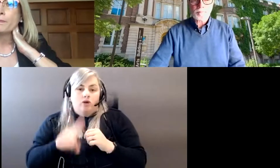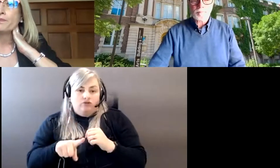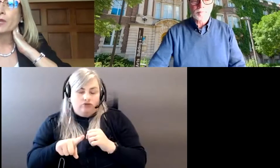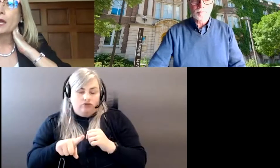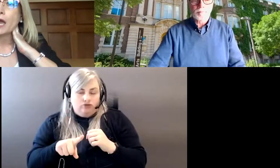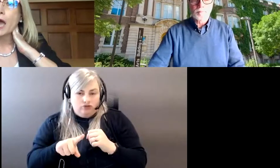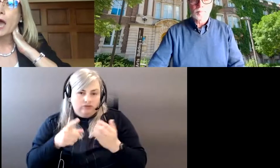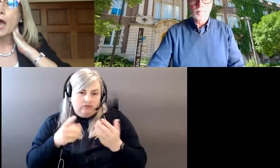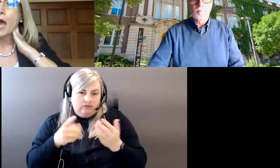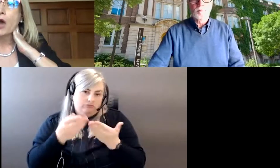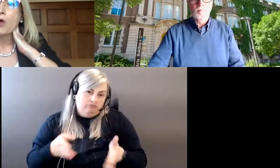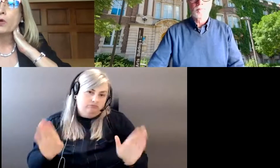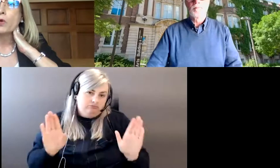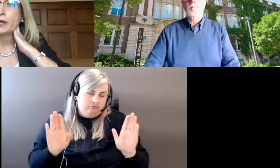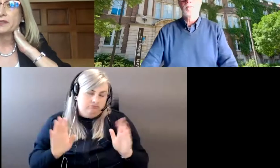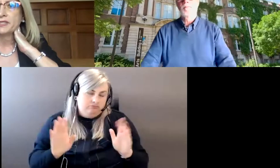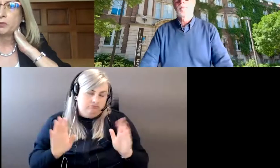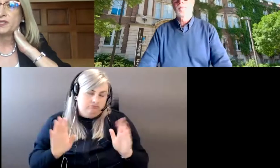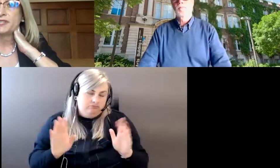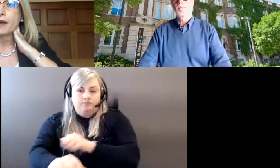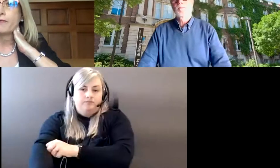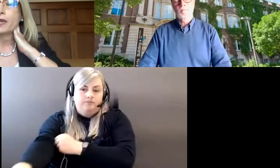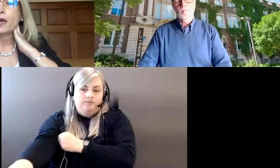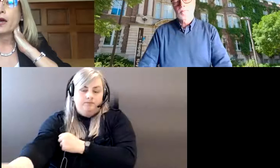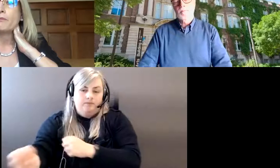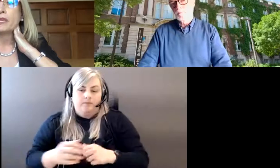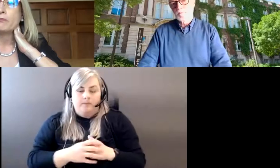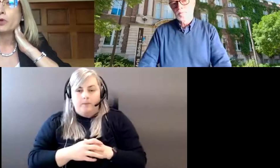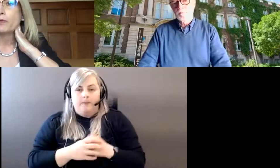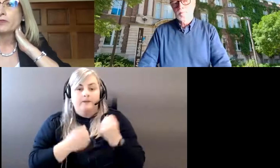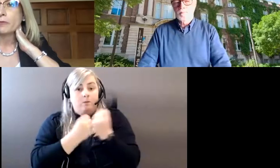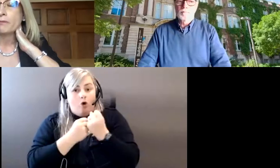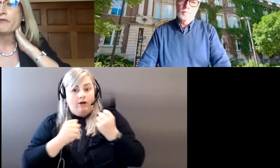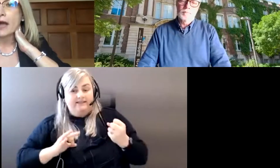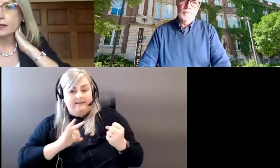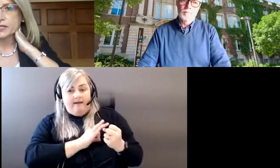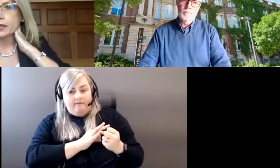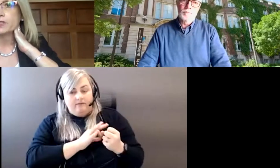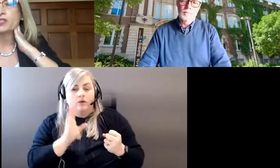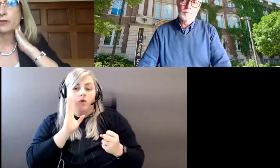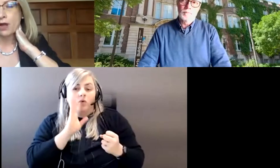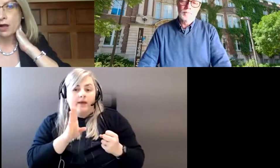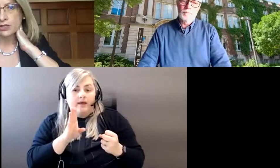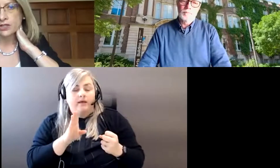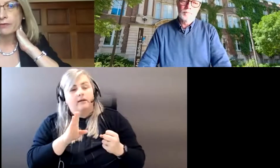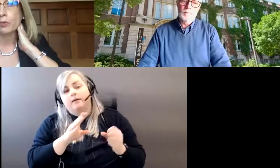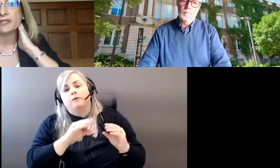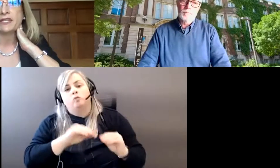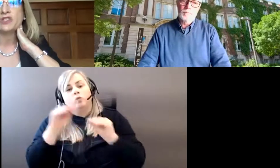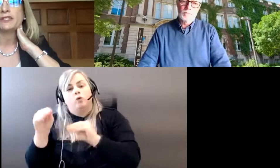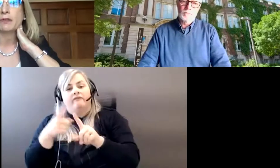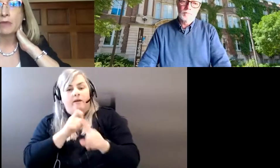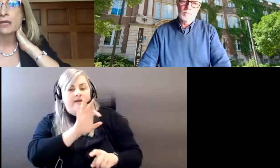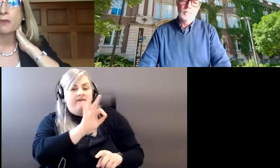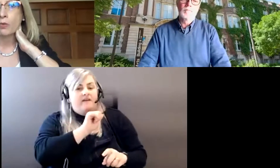um, how will support staff, uh, be moved from the faculty level to the college level when